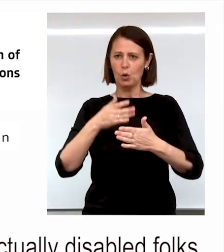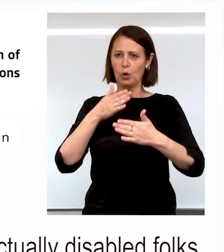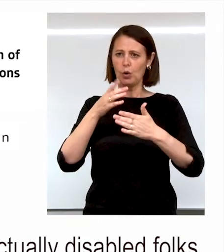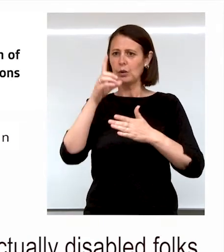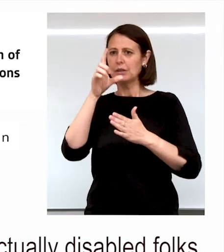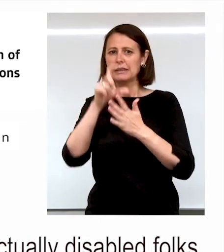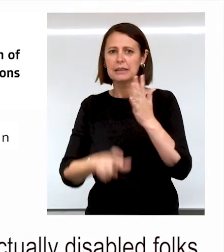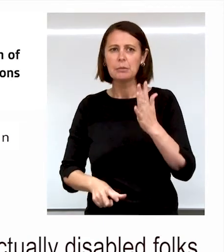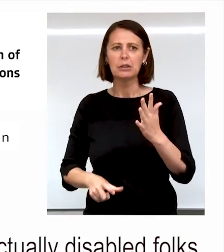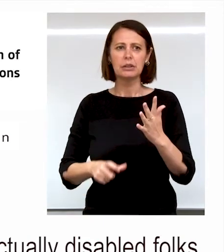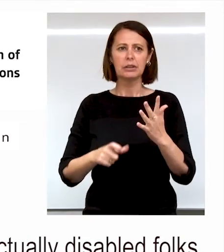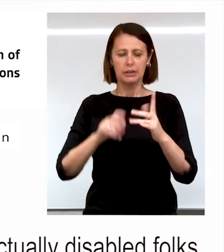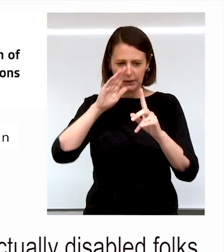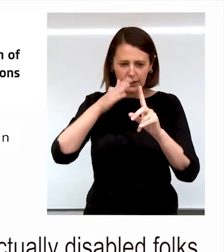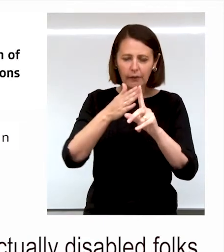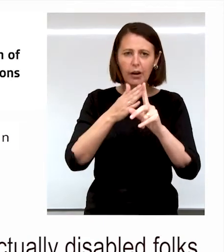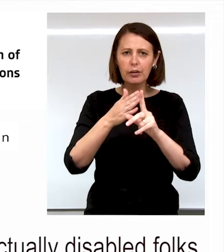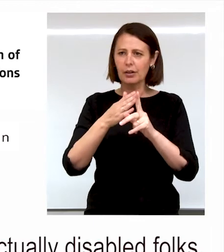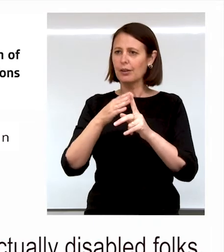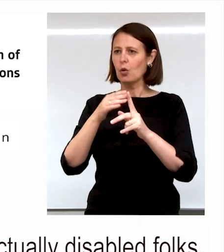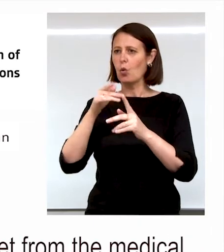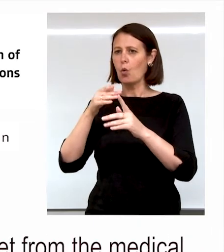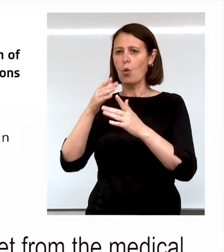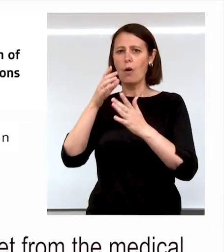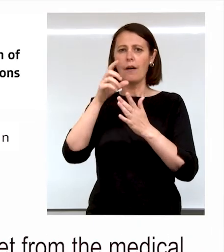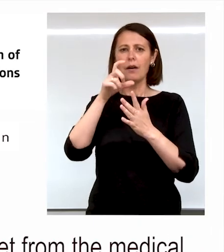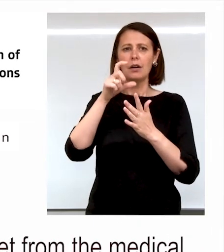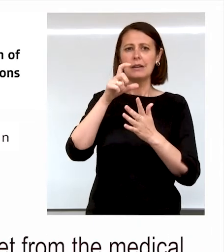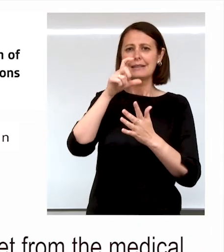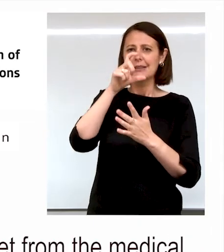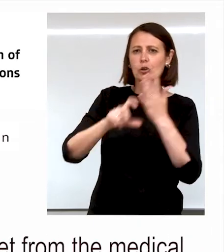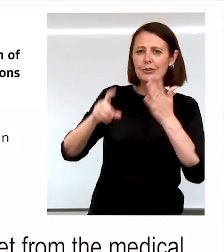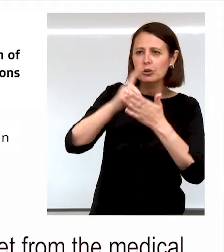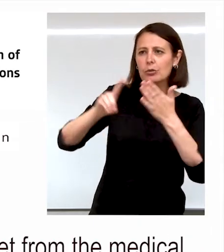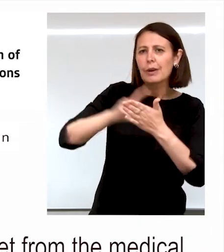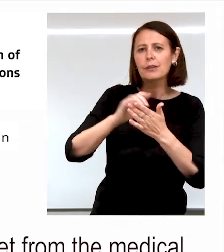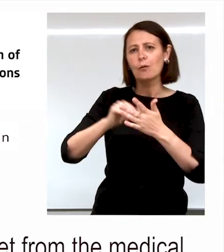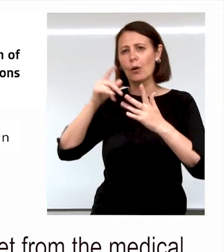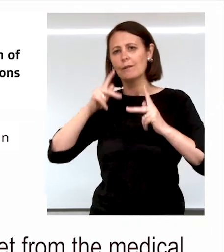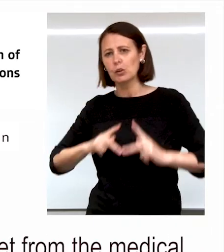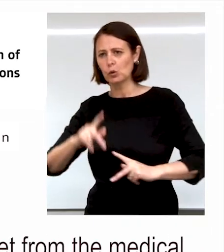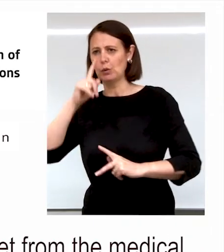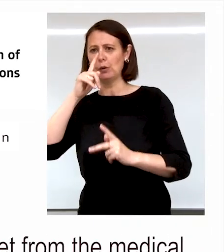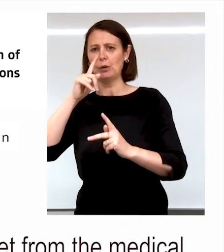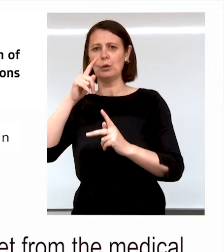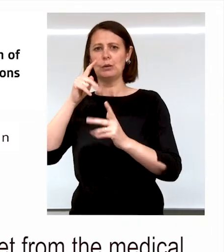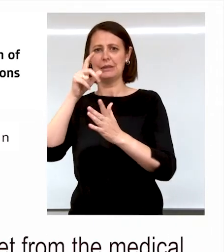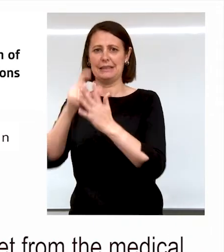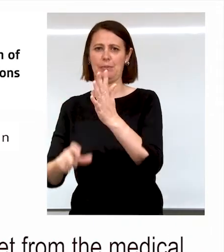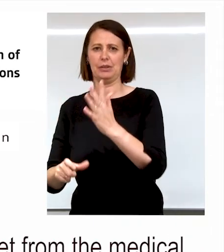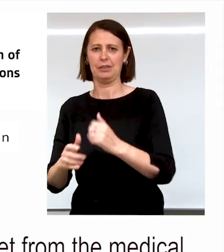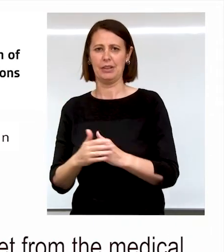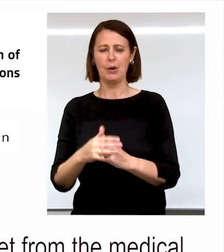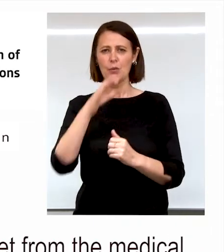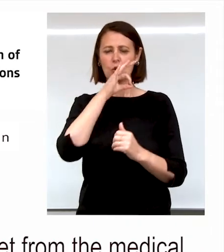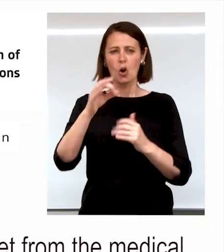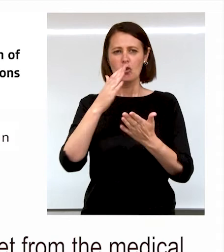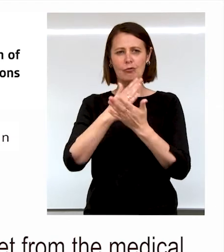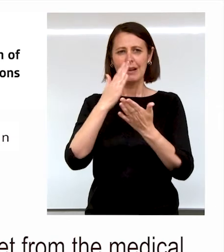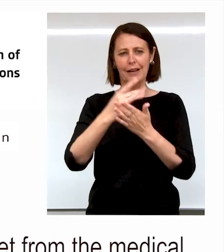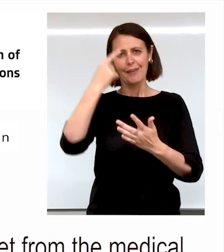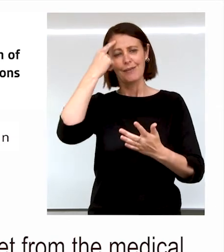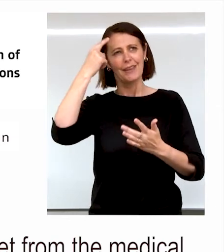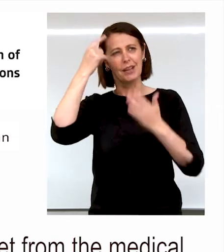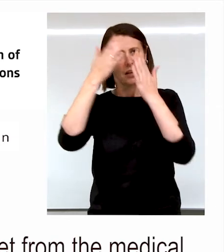discrimination, we often did not quite liberate our